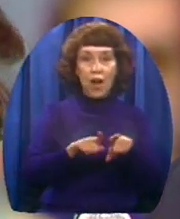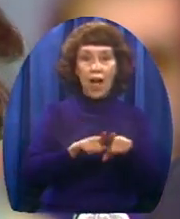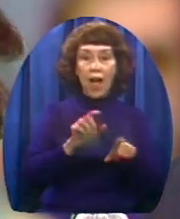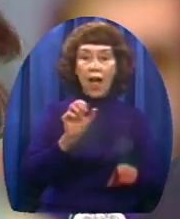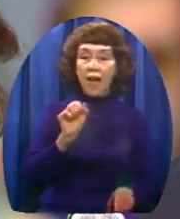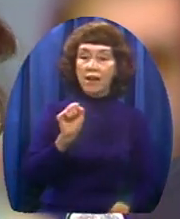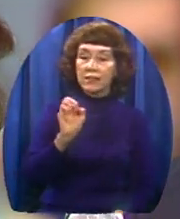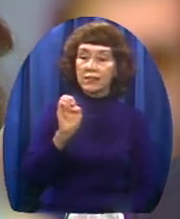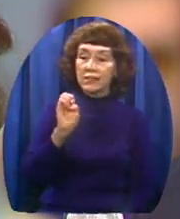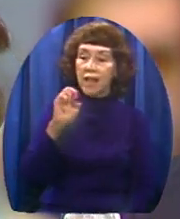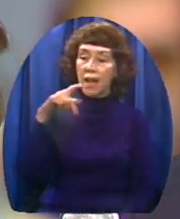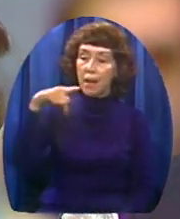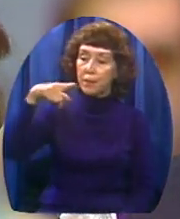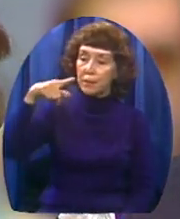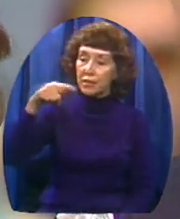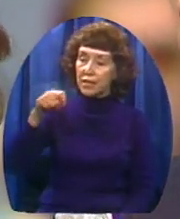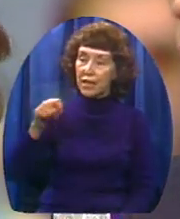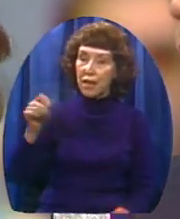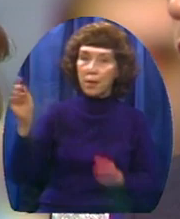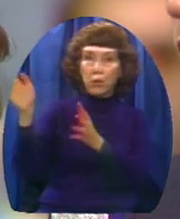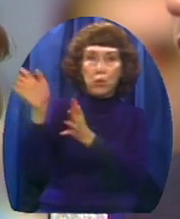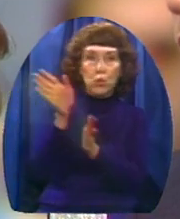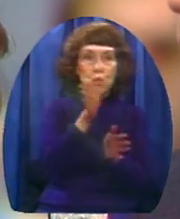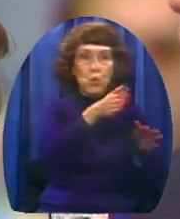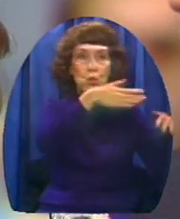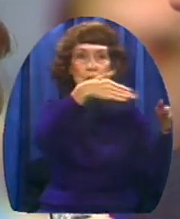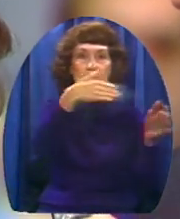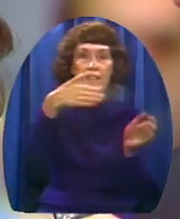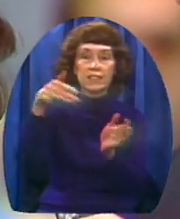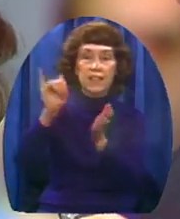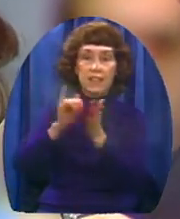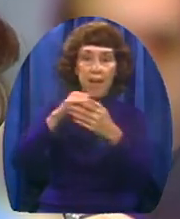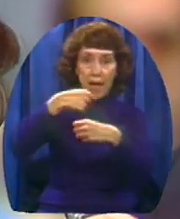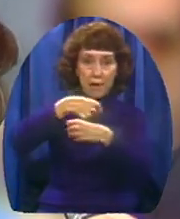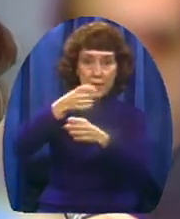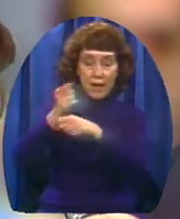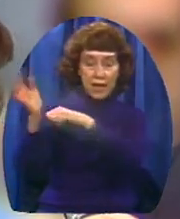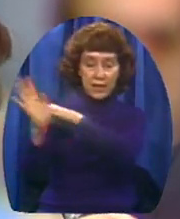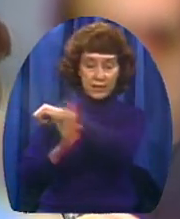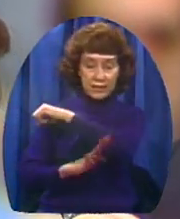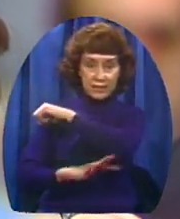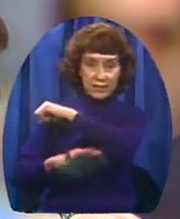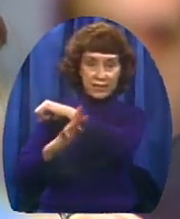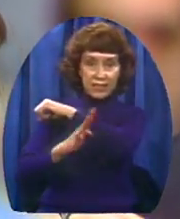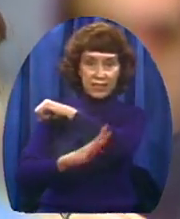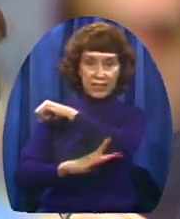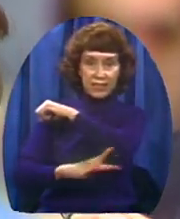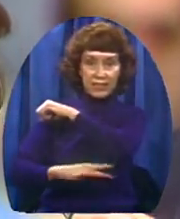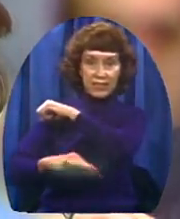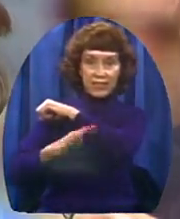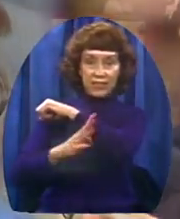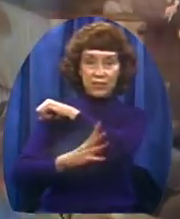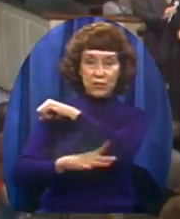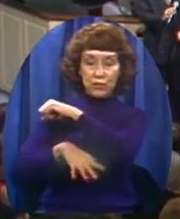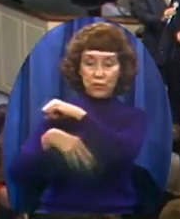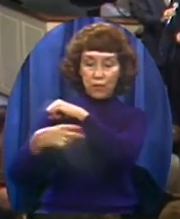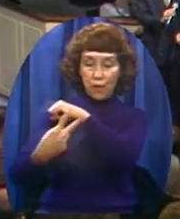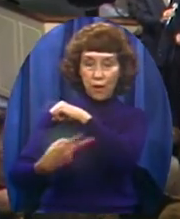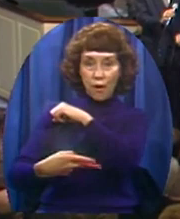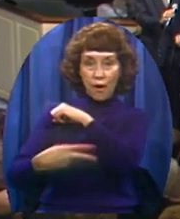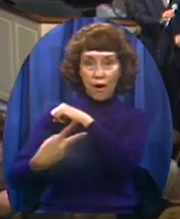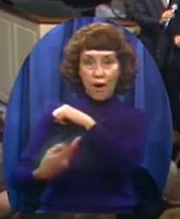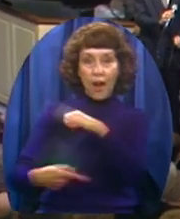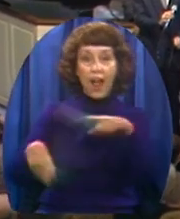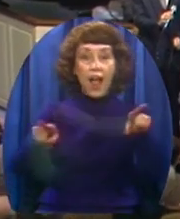wind that causes leaves to grow. As